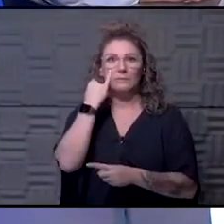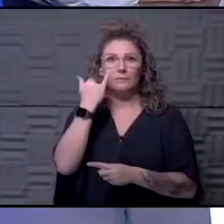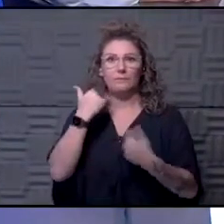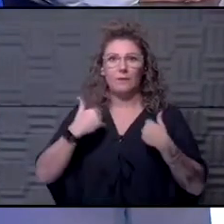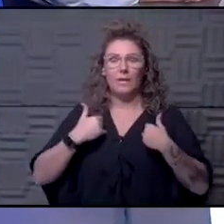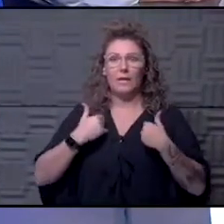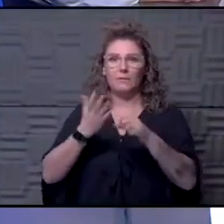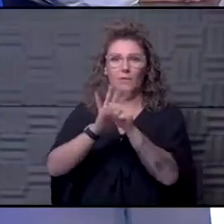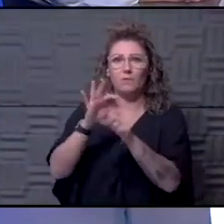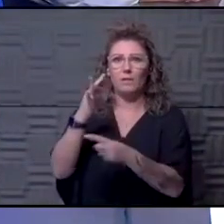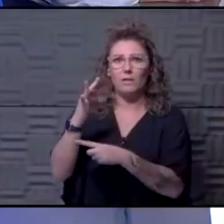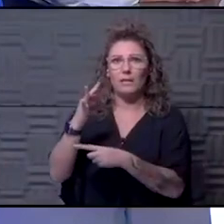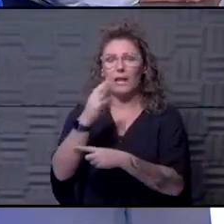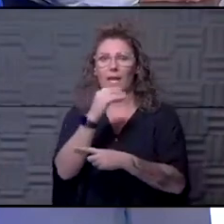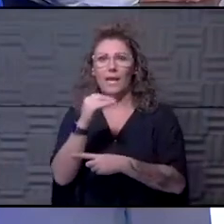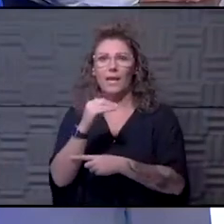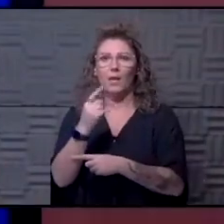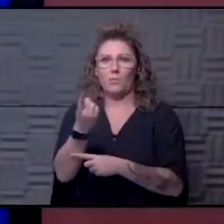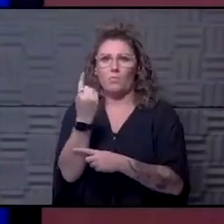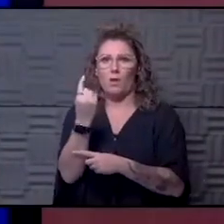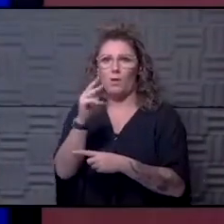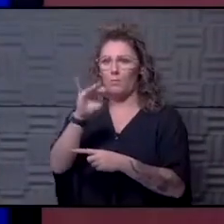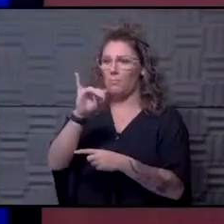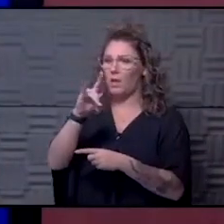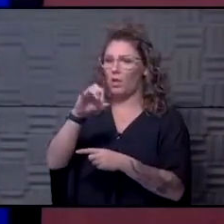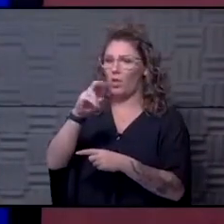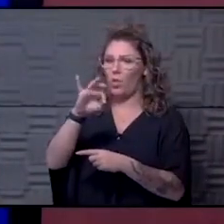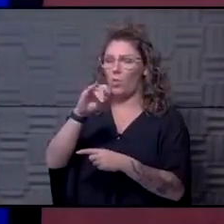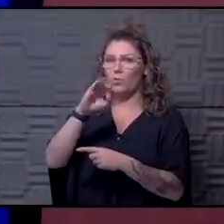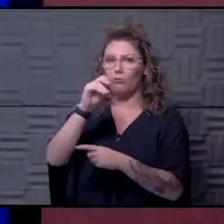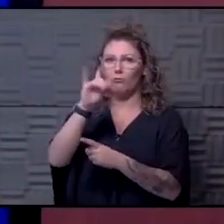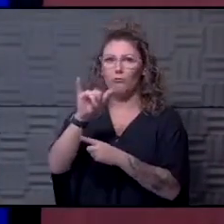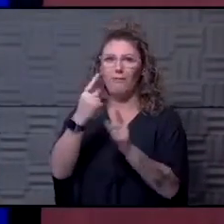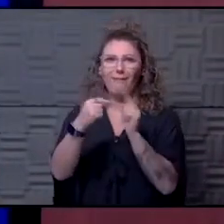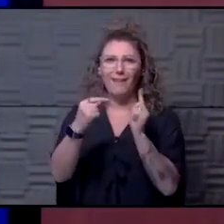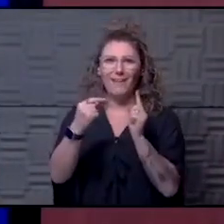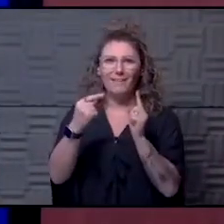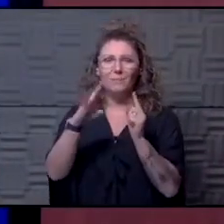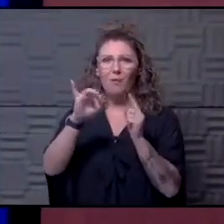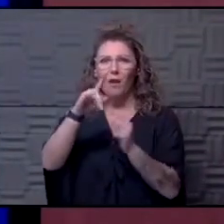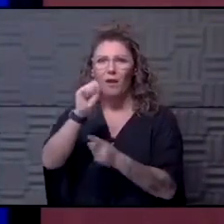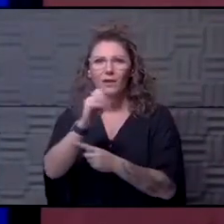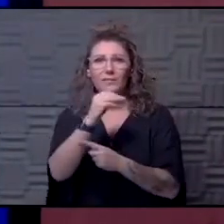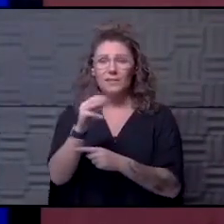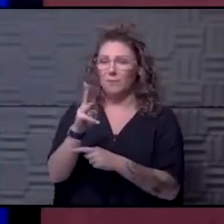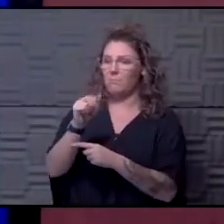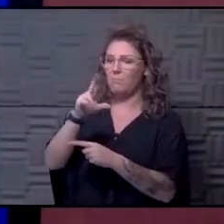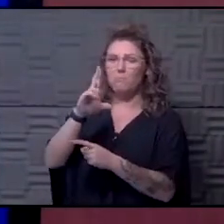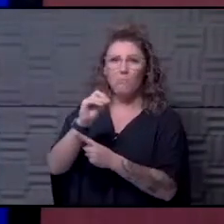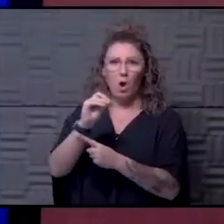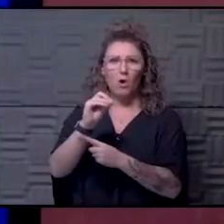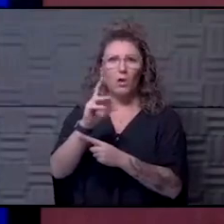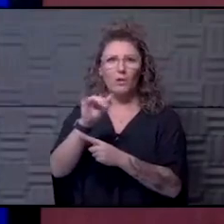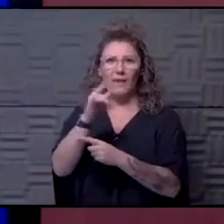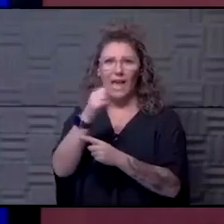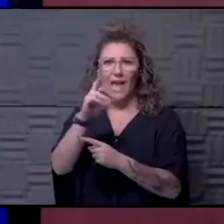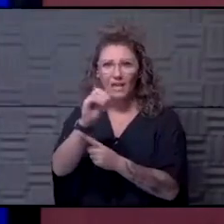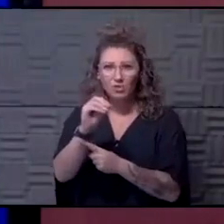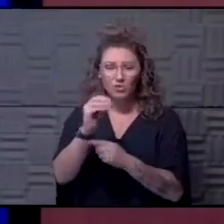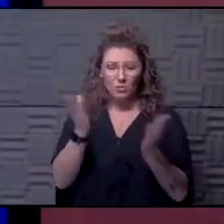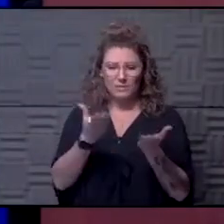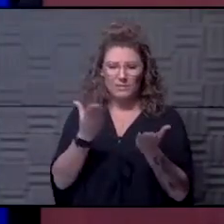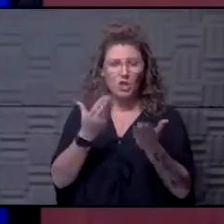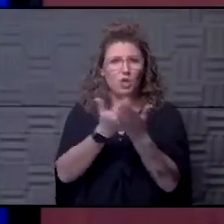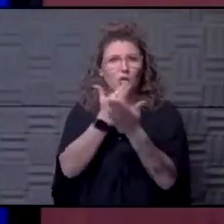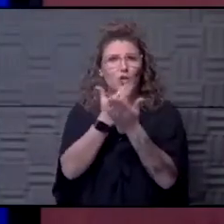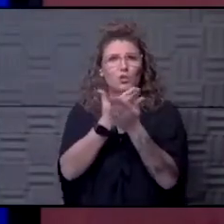get you BAMLAN or one of the monoclonal antibody drugs as early as possible. We also had Dr. Mario Castro here yesterday talking about some new trials that